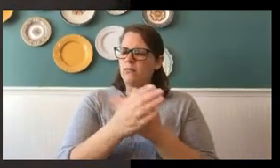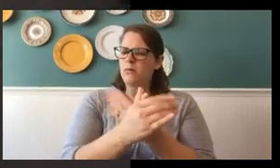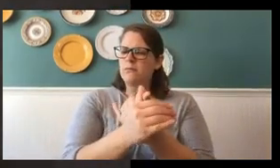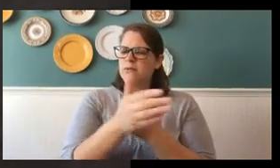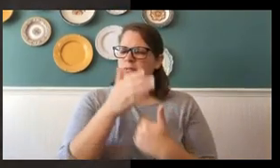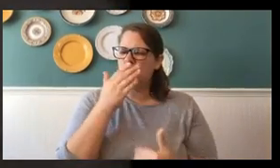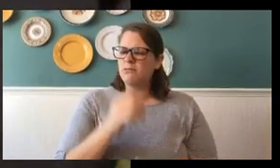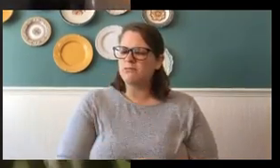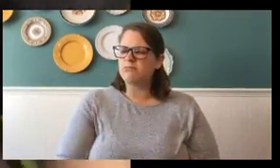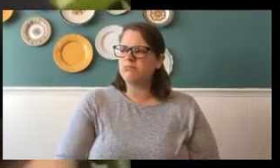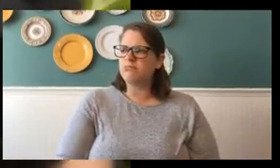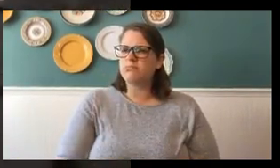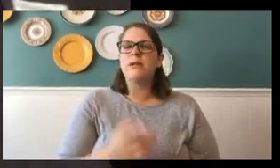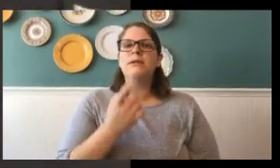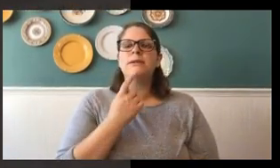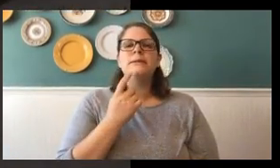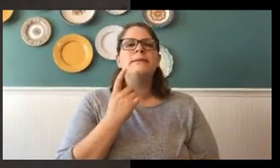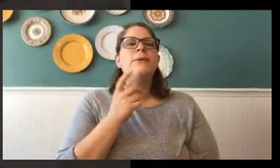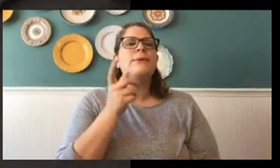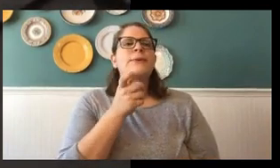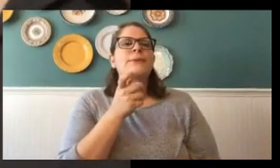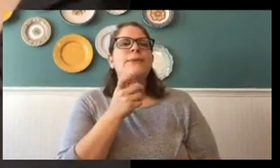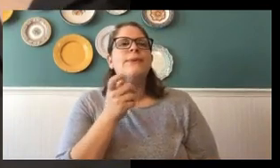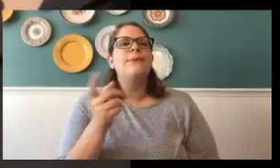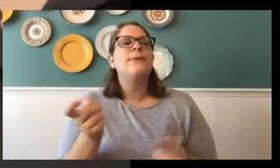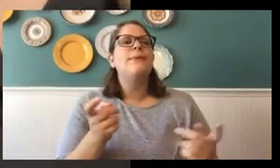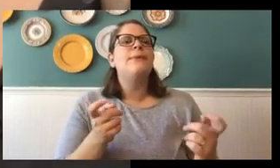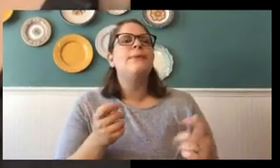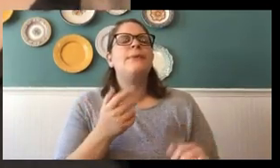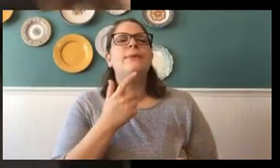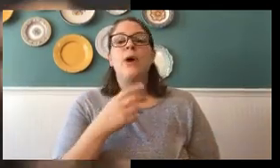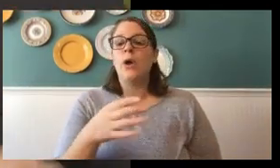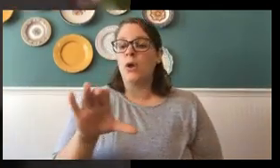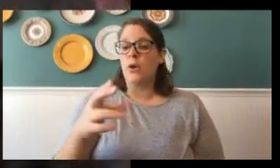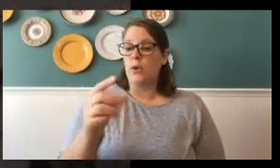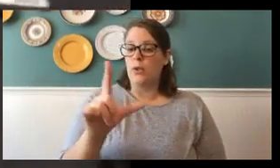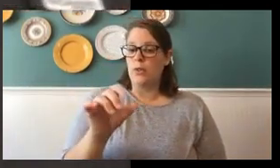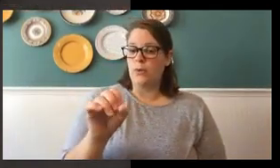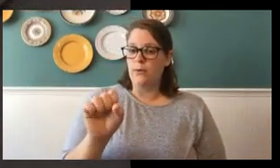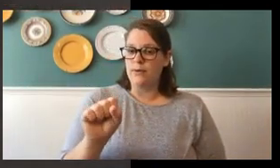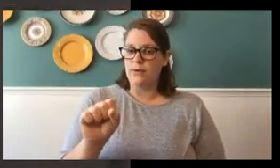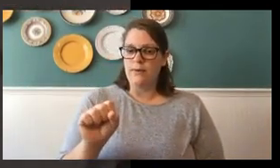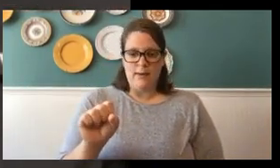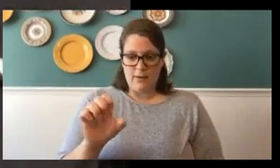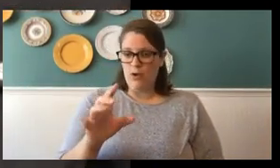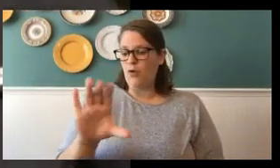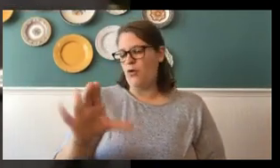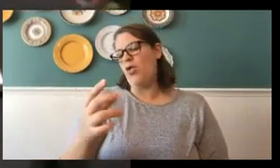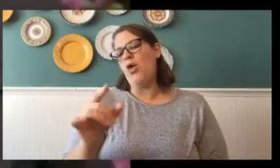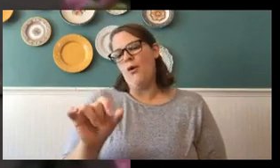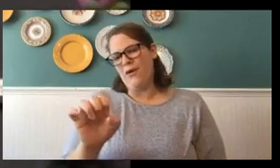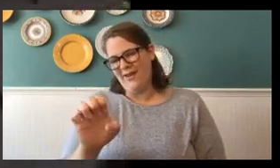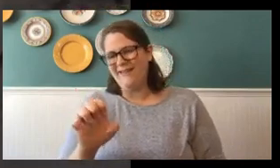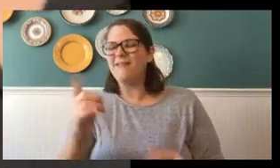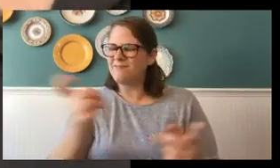Let's see. Who's asking me out there? Hmm, Chloe asked me, so, Chloe, do you think butterflies fly